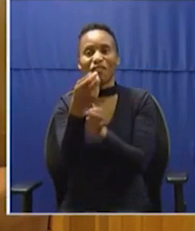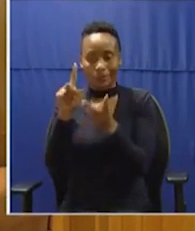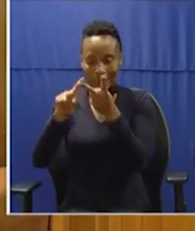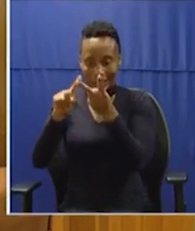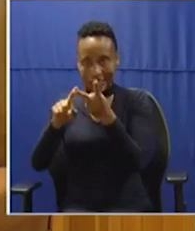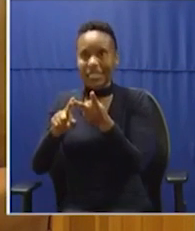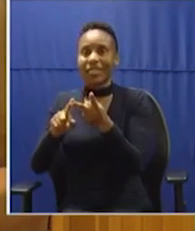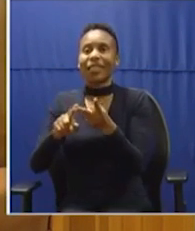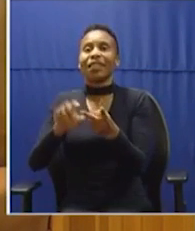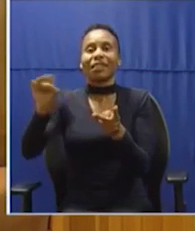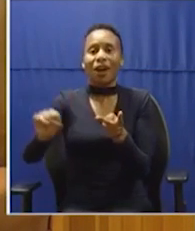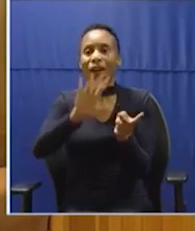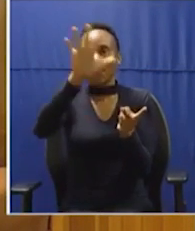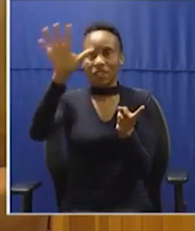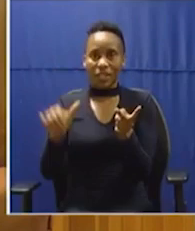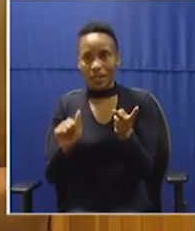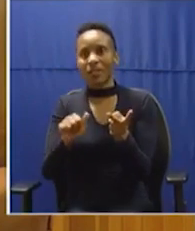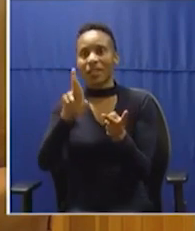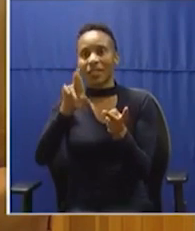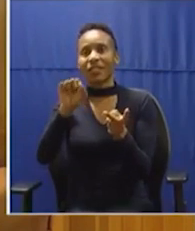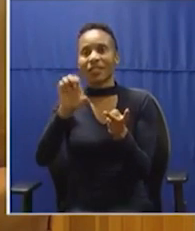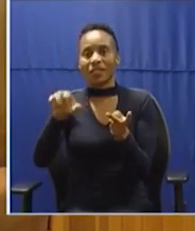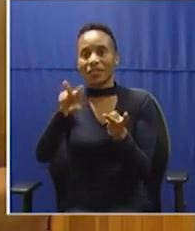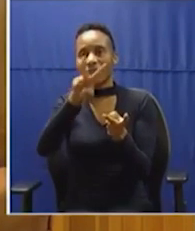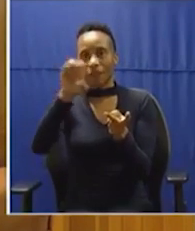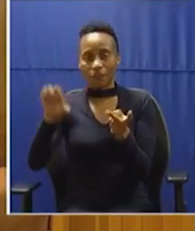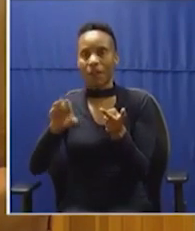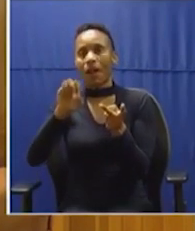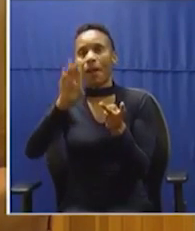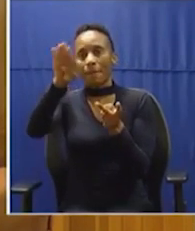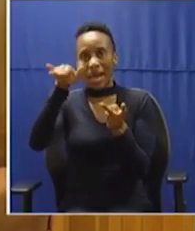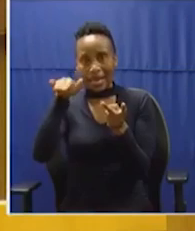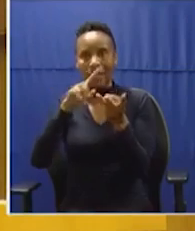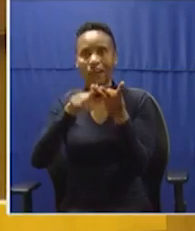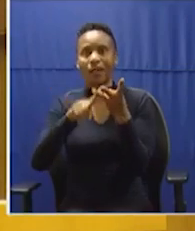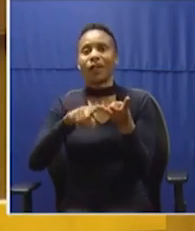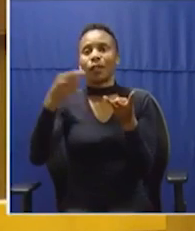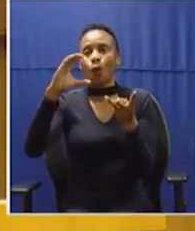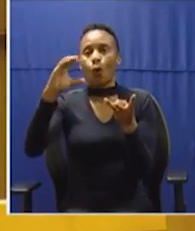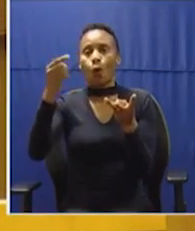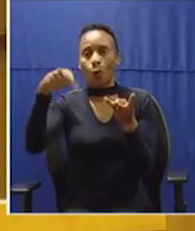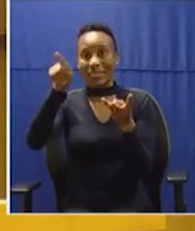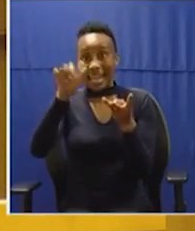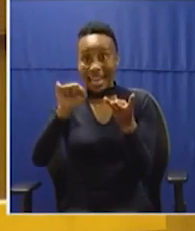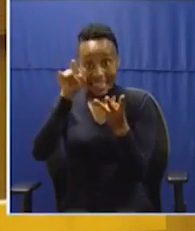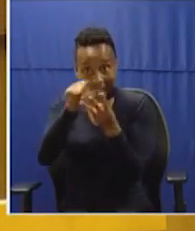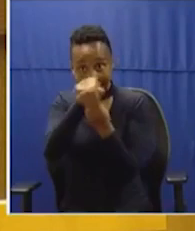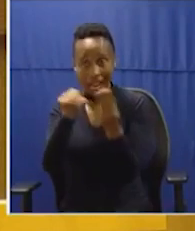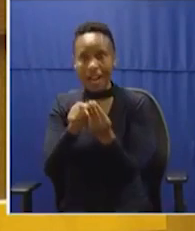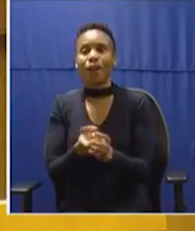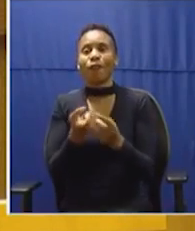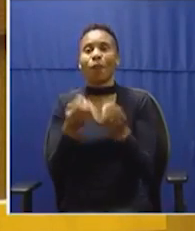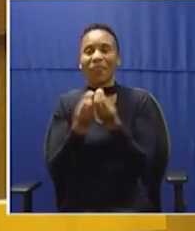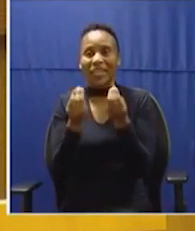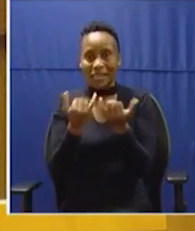the South African Reserve Bank and Cogda, is what gave rise to what we are faced with now, where people